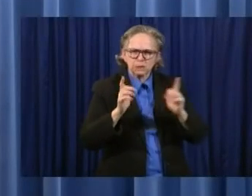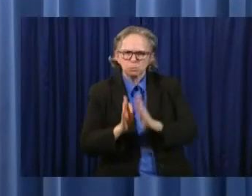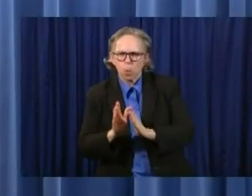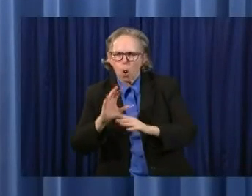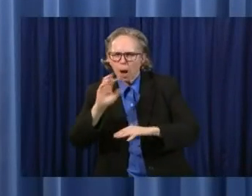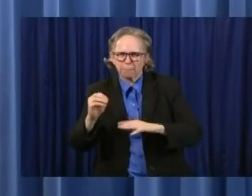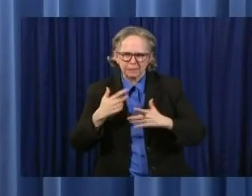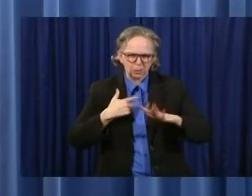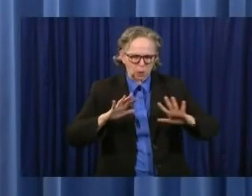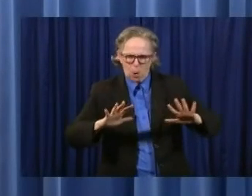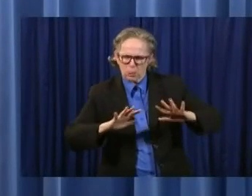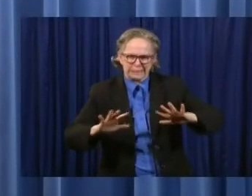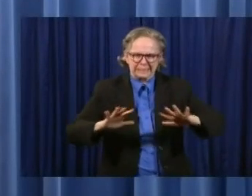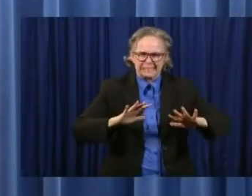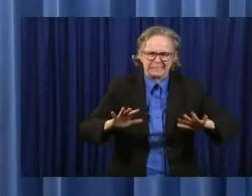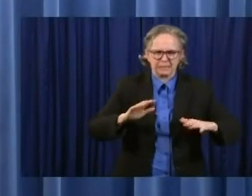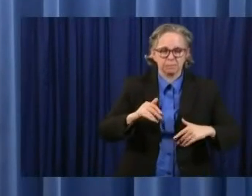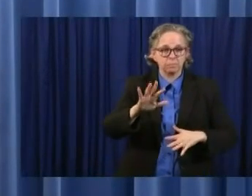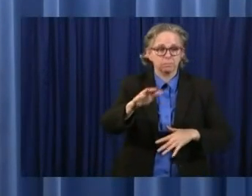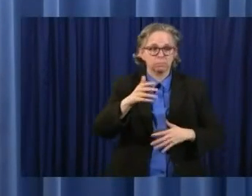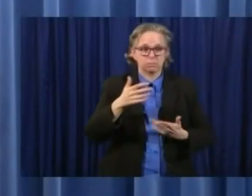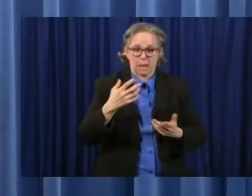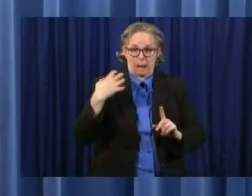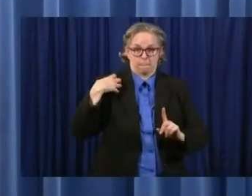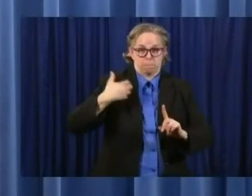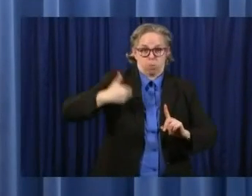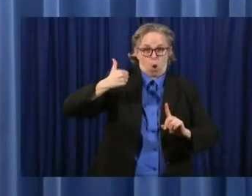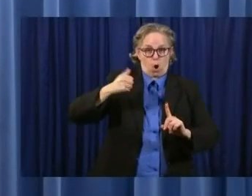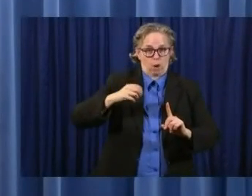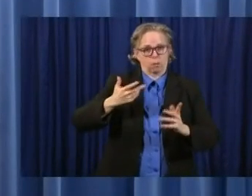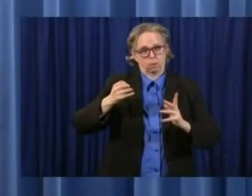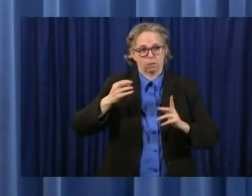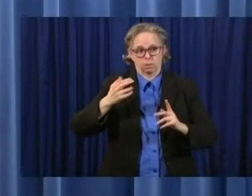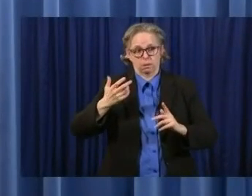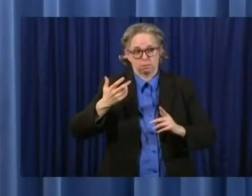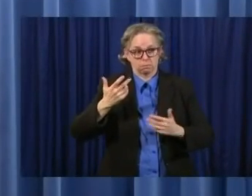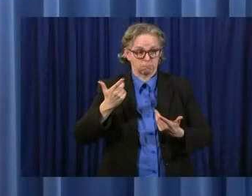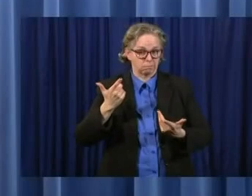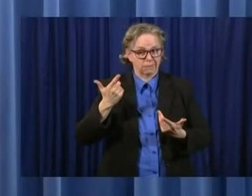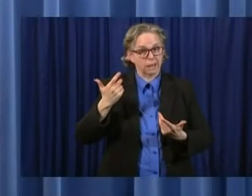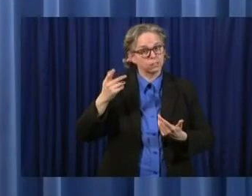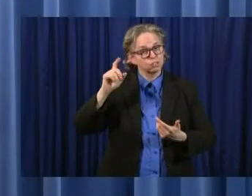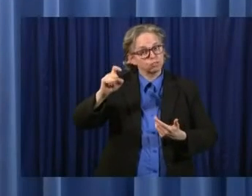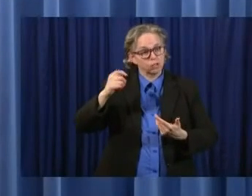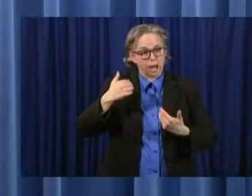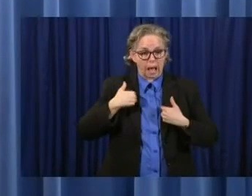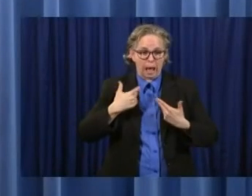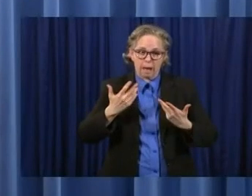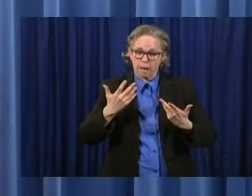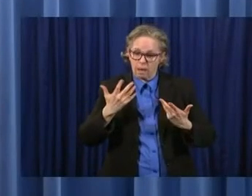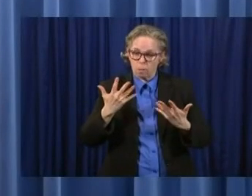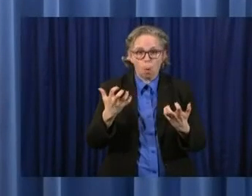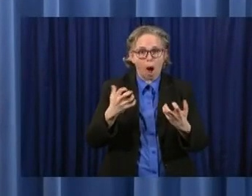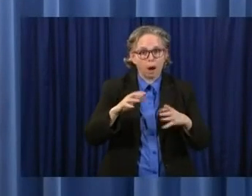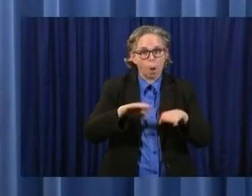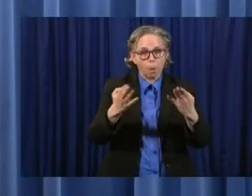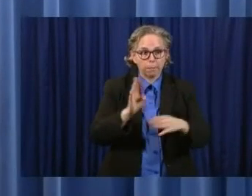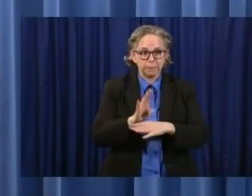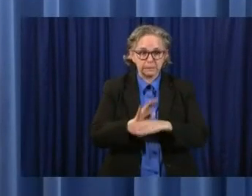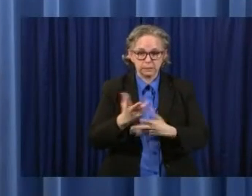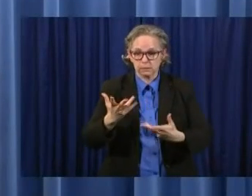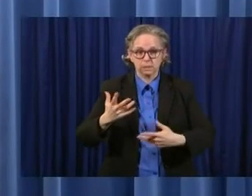every employer, uh, has an incentive, uh, to stay open, to protect their employees, to be able to attract